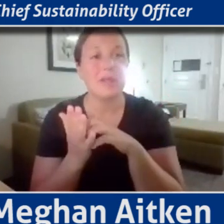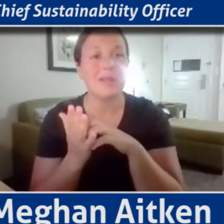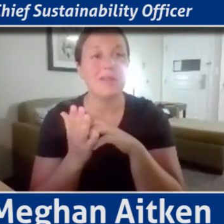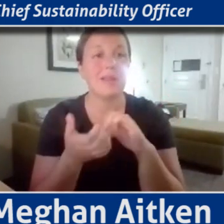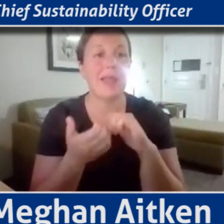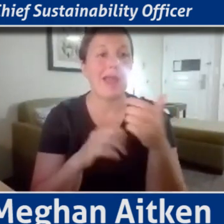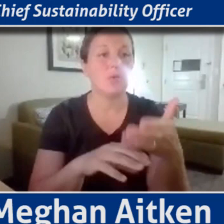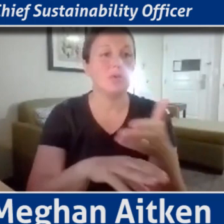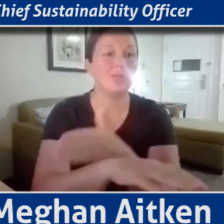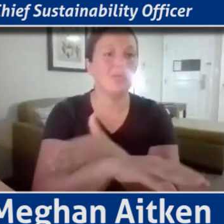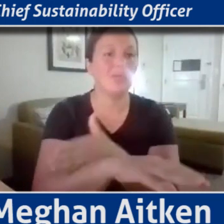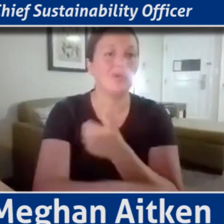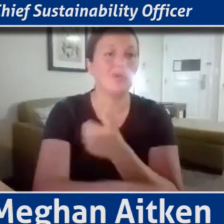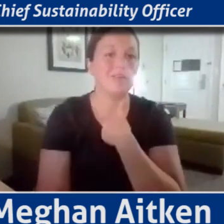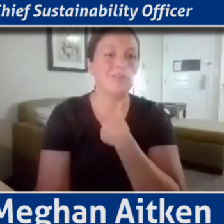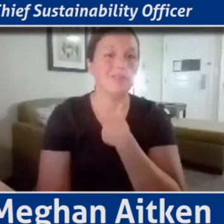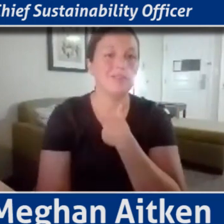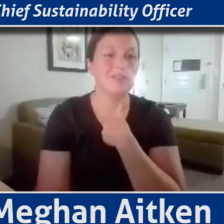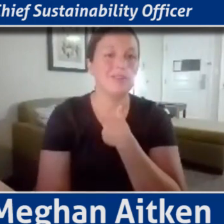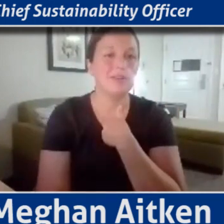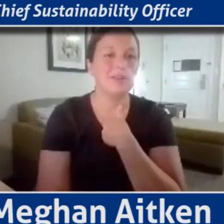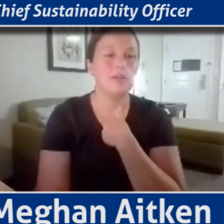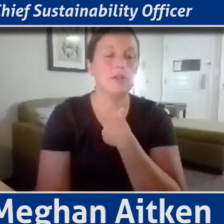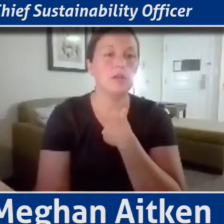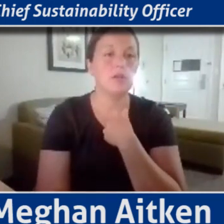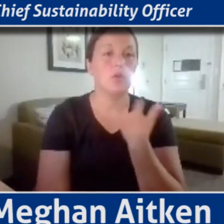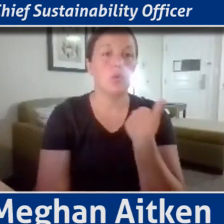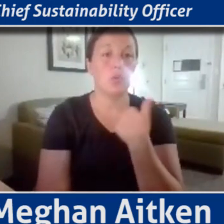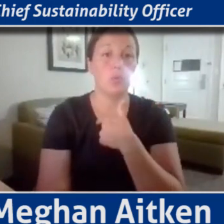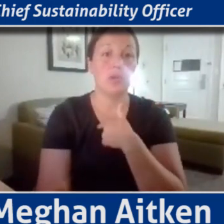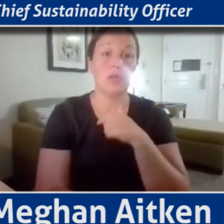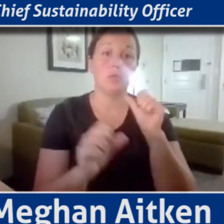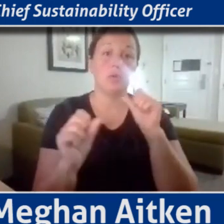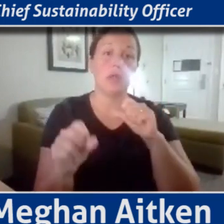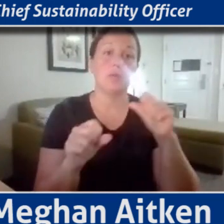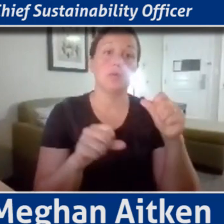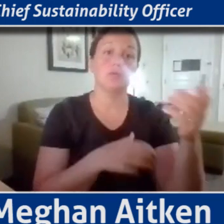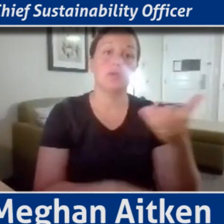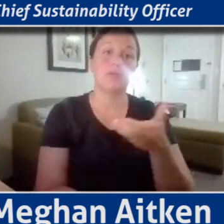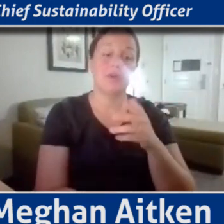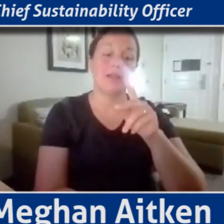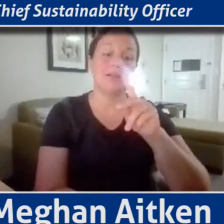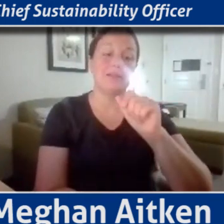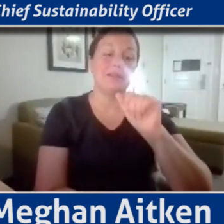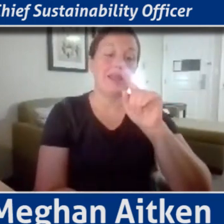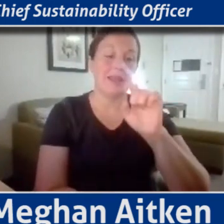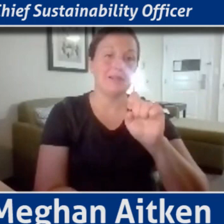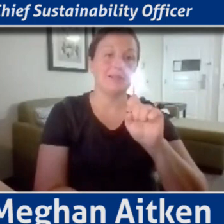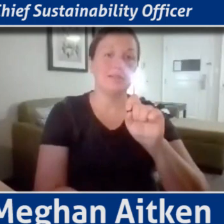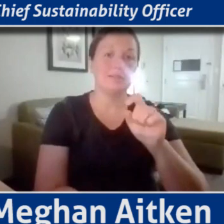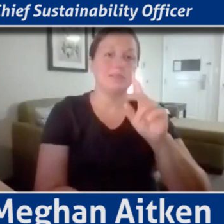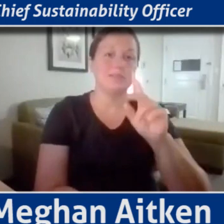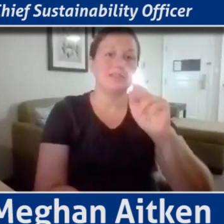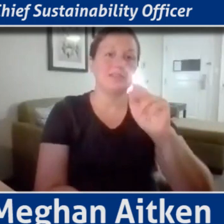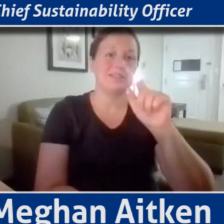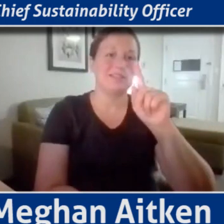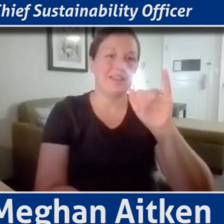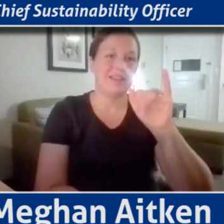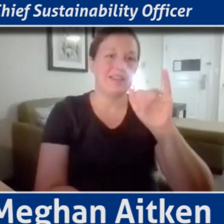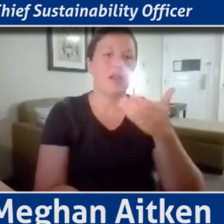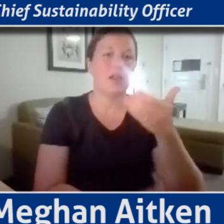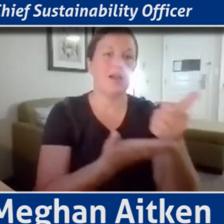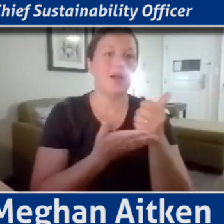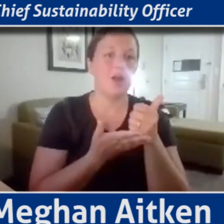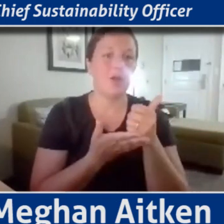ourselves? And that's where we were able to bring, uh, Kate on board, uh, who had, you know, kind of the, the great experience of already